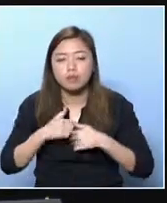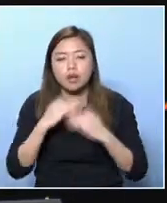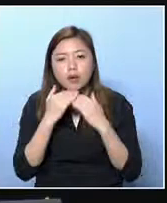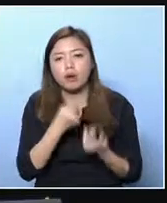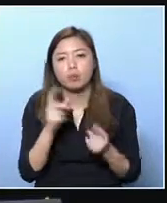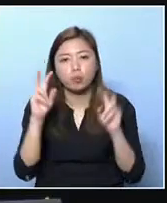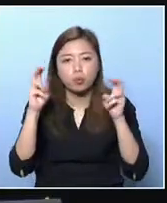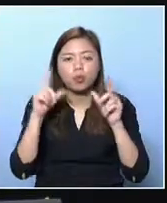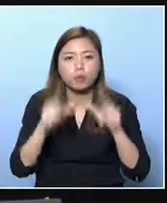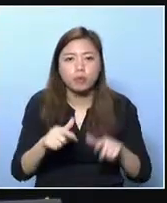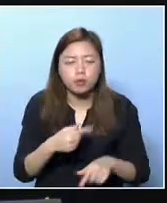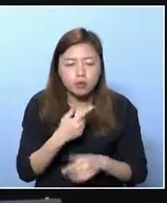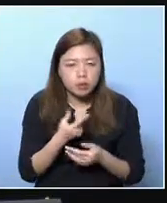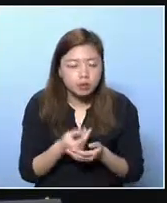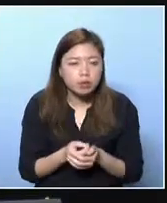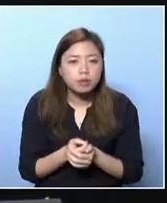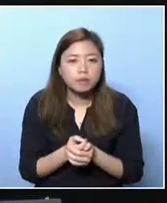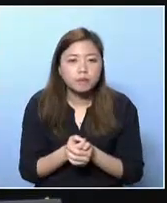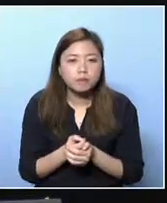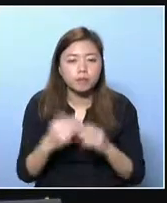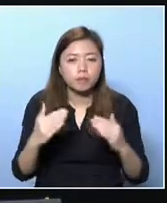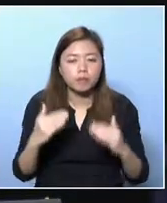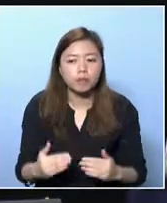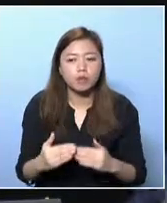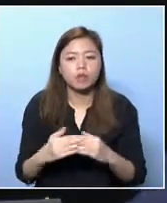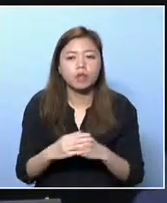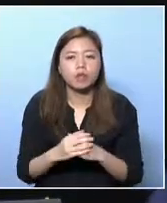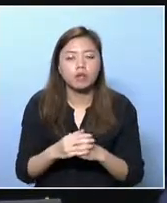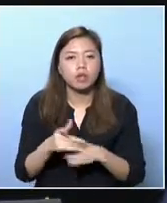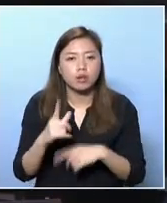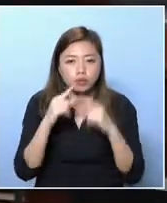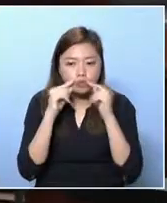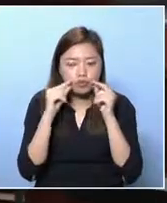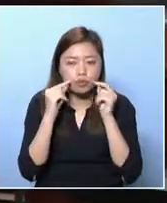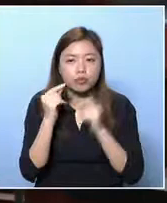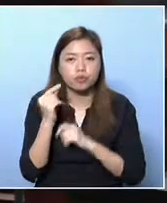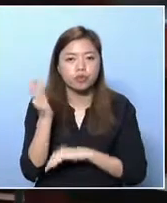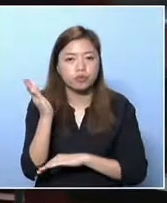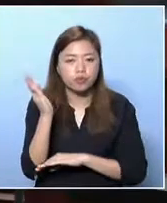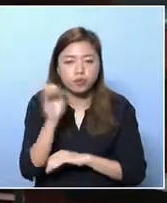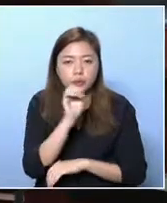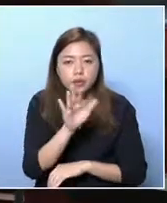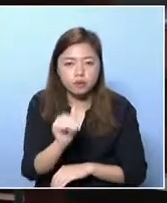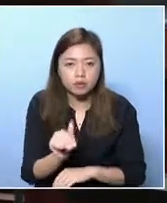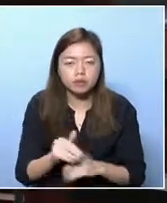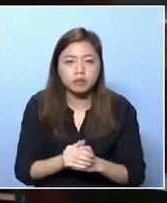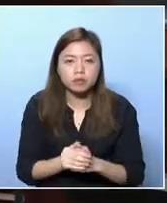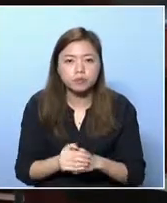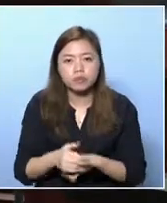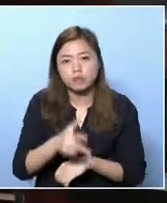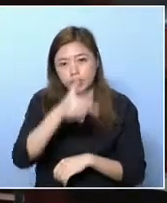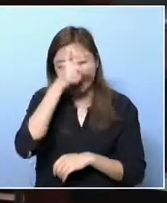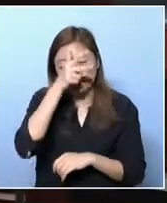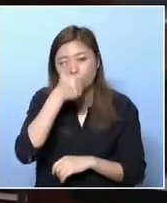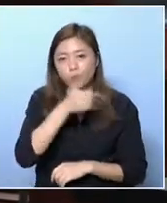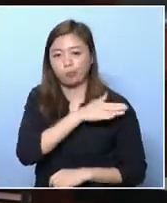venue, the service venue, and the money, as well as the commitment on the part of the government